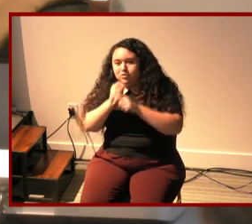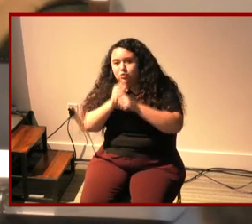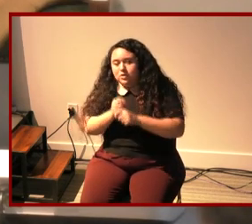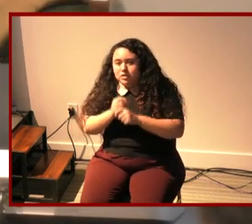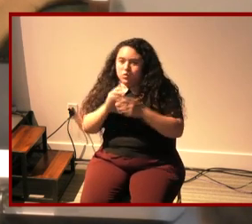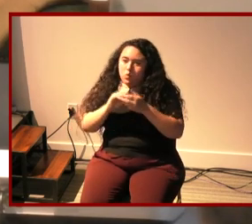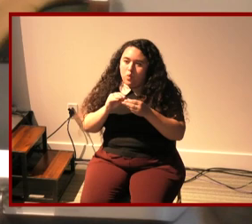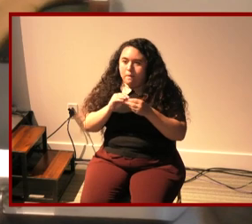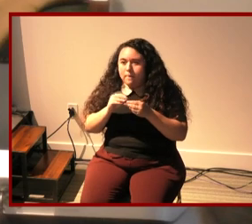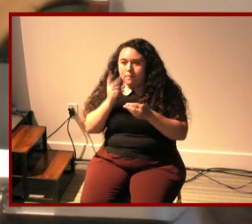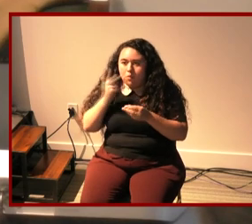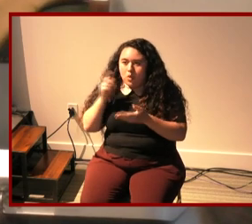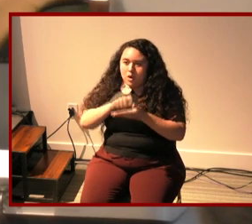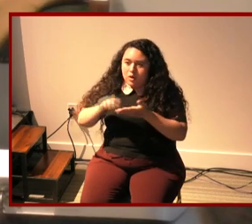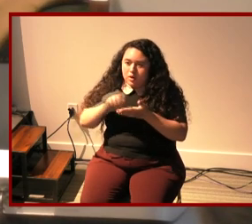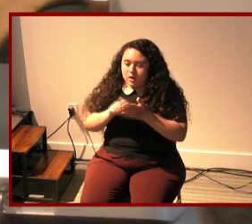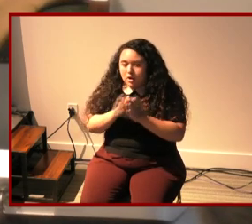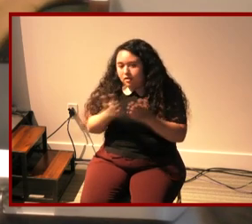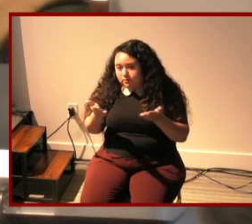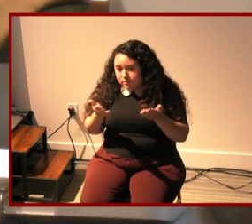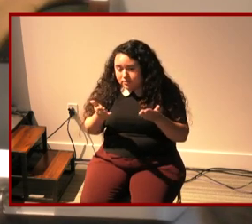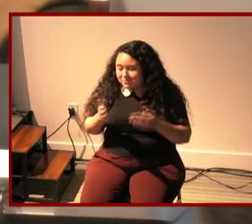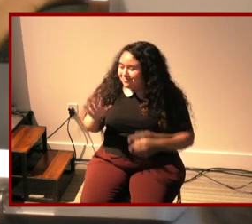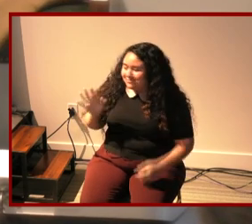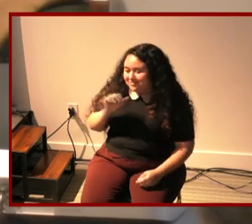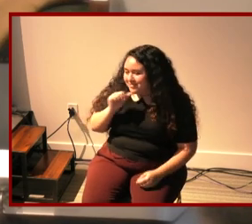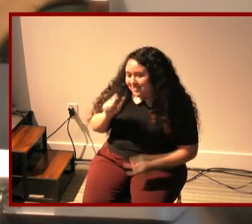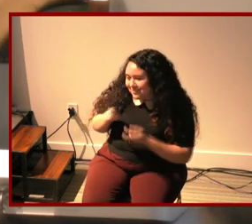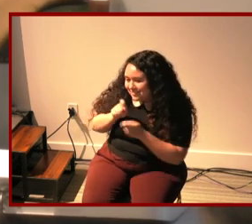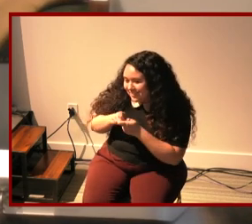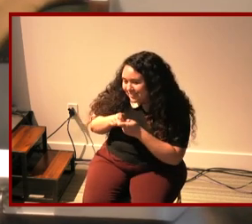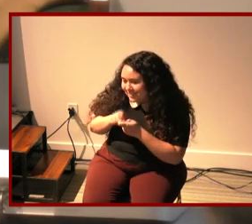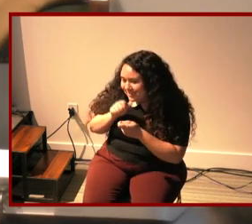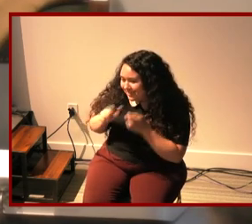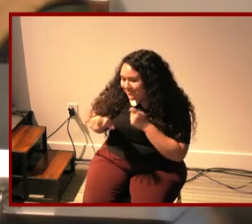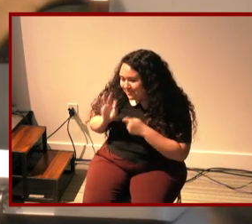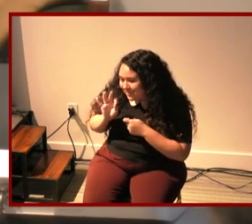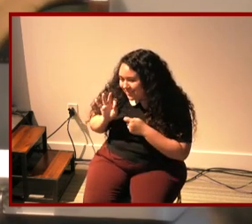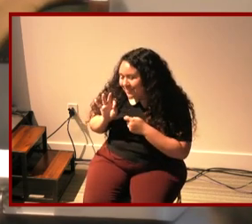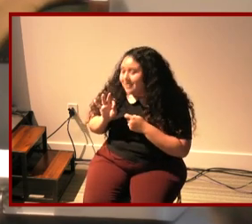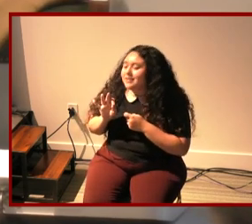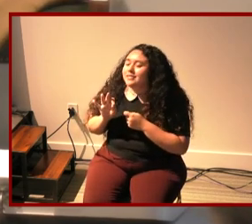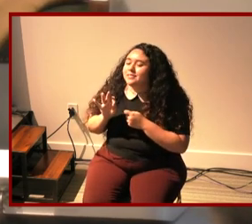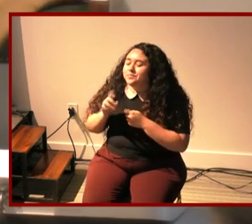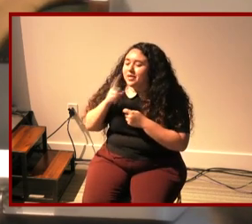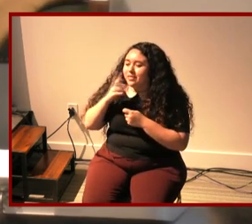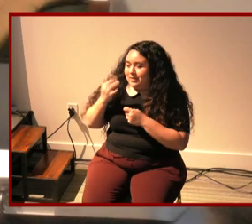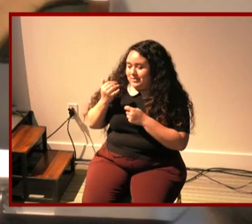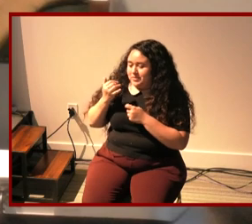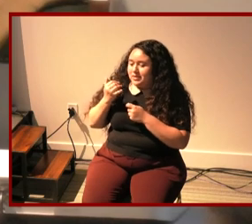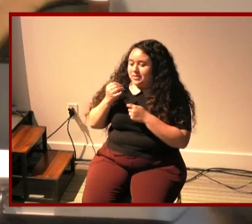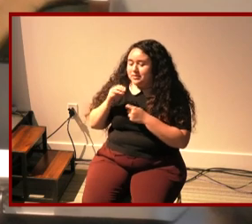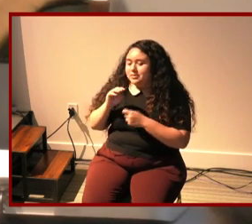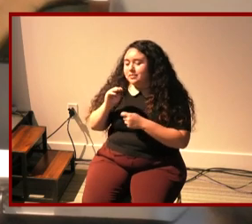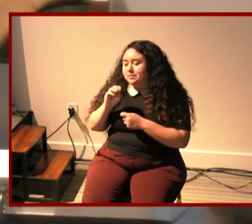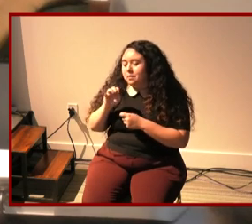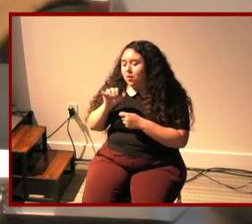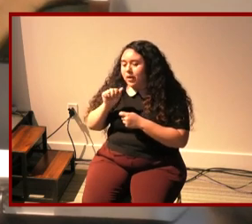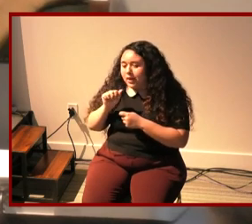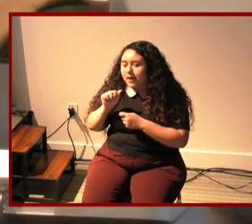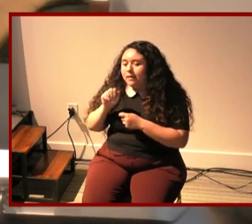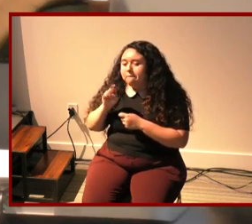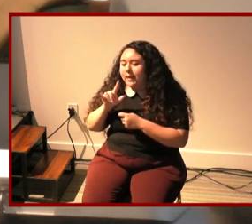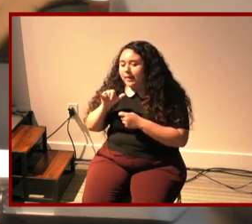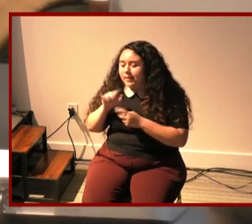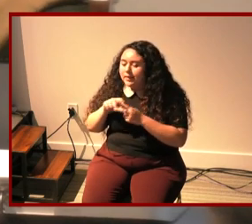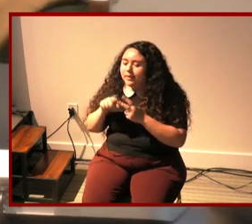novels not exactly and i think that that speaks to what moya bailey and automobile you're talking